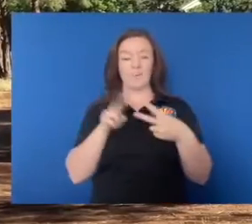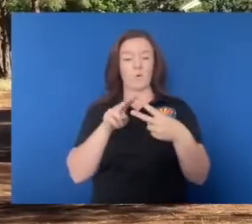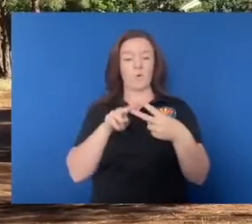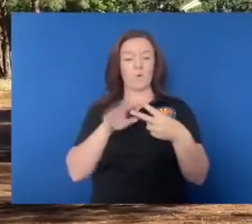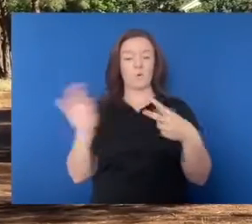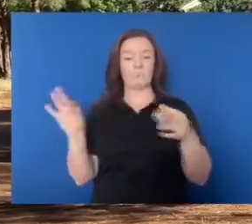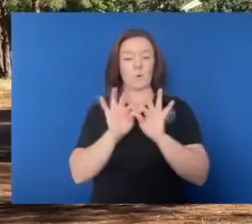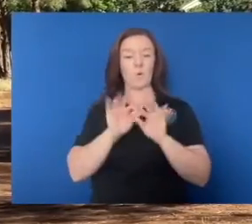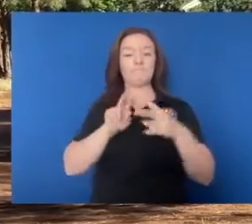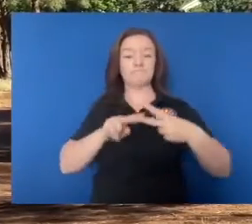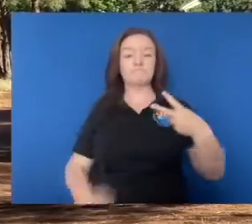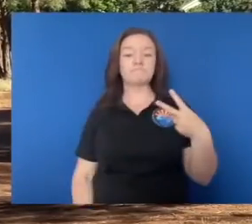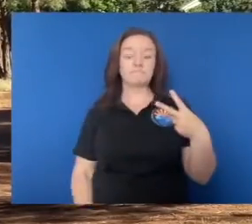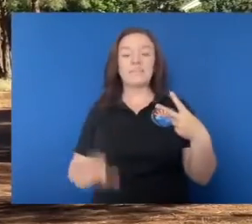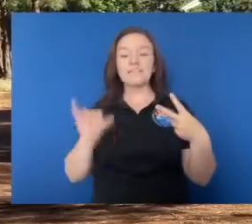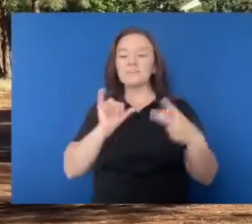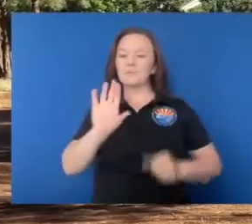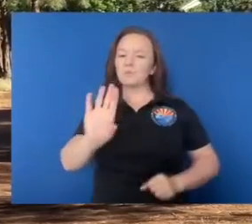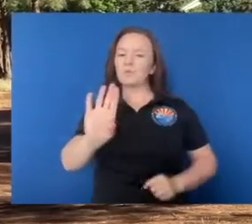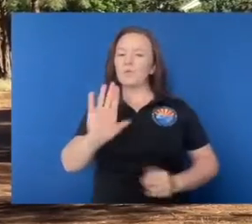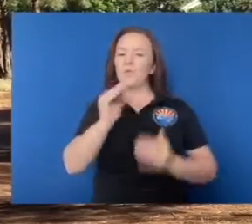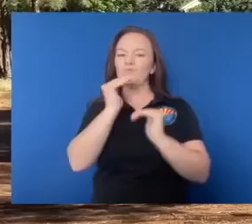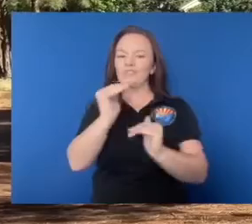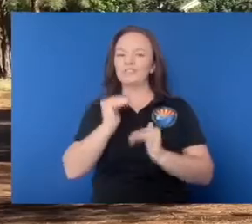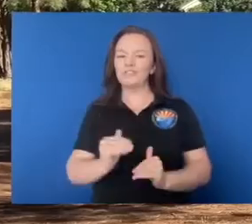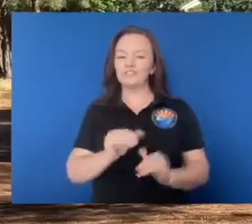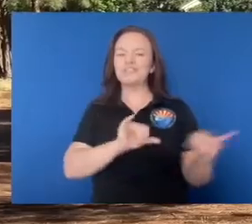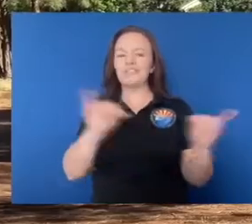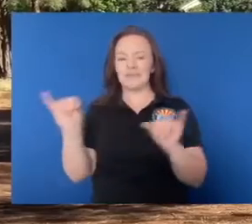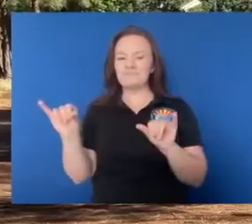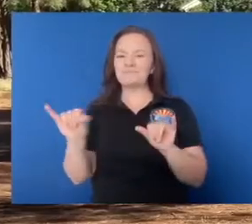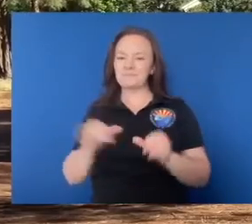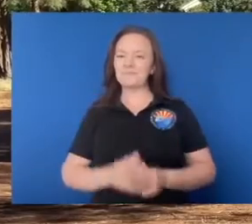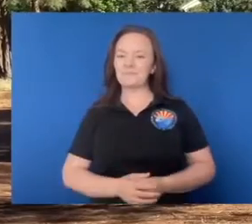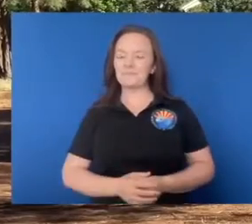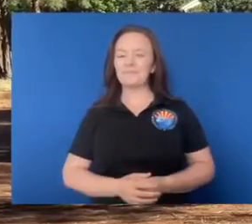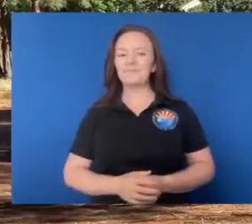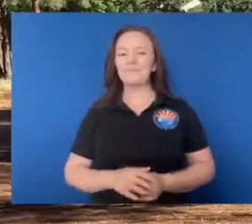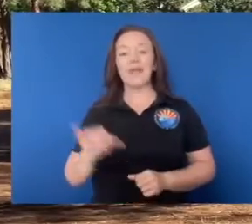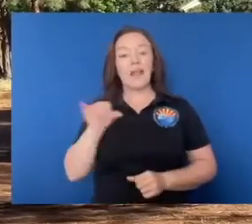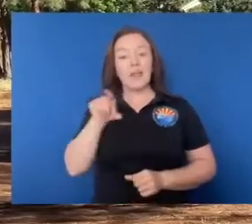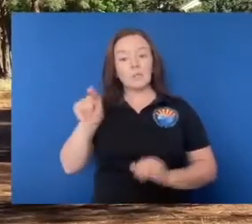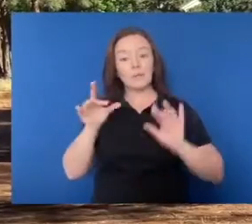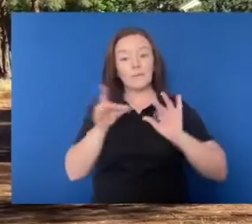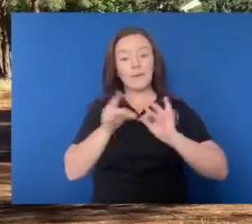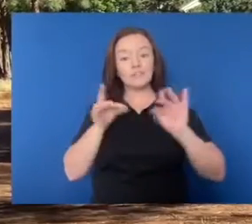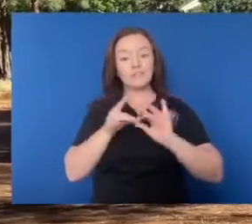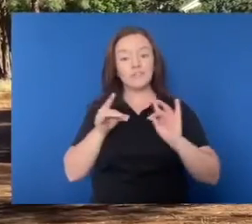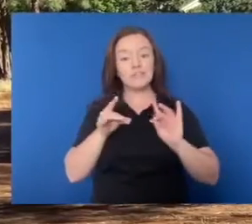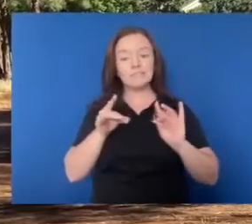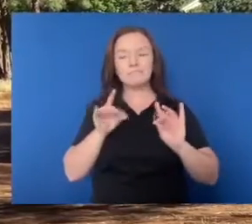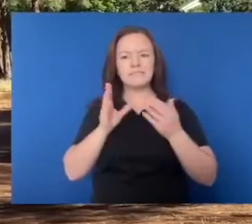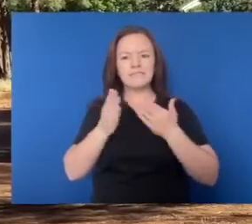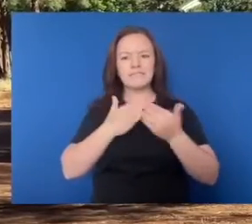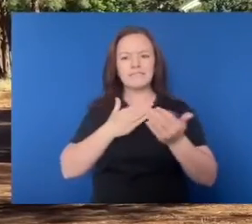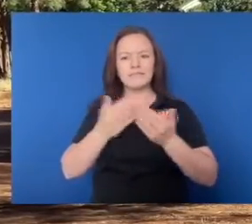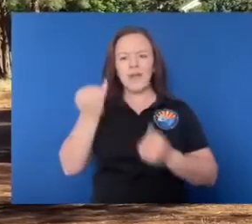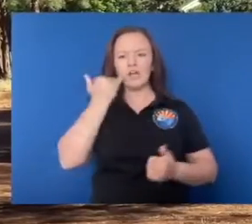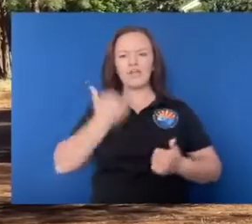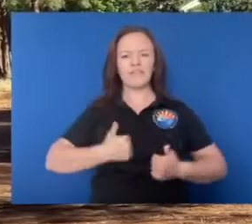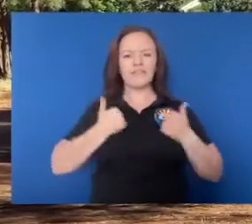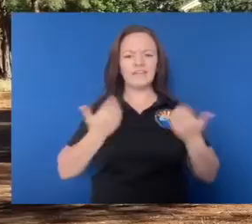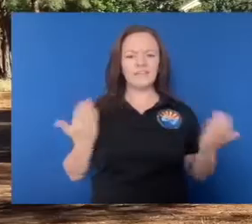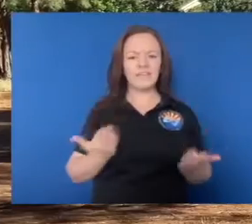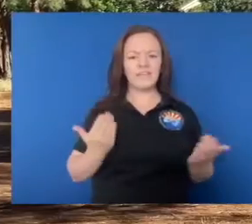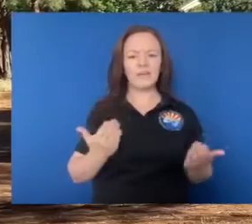the two big things. They're very similar to your restrictions as it is to our restrictions. And like you said, it doesn't matter if you